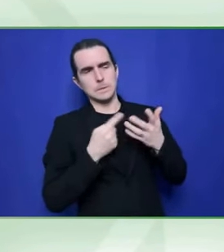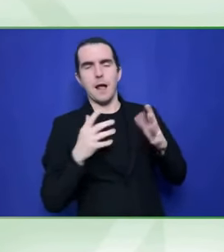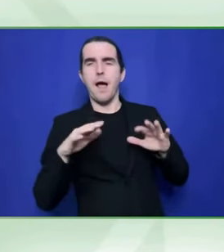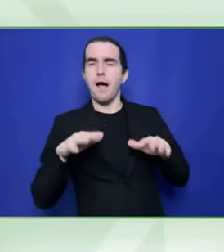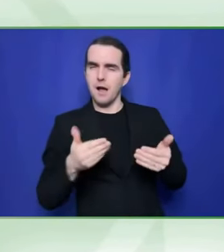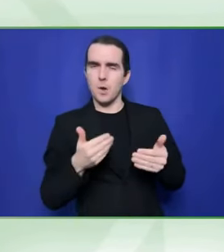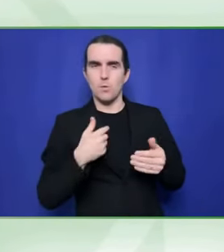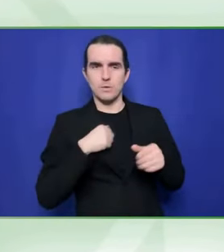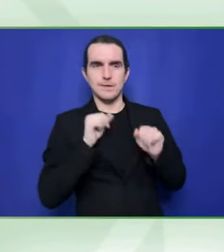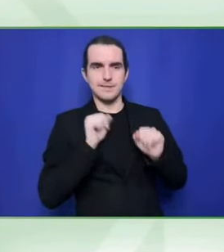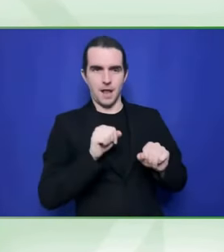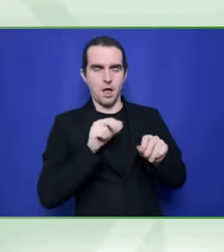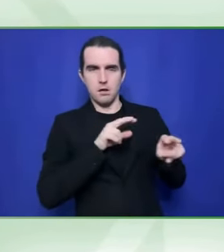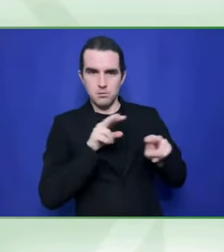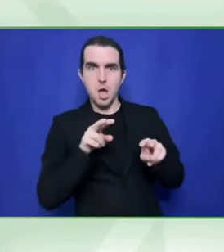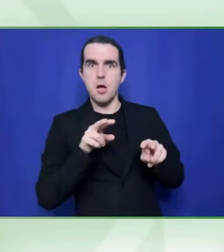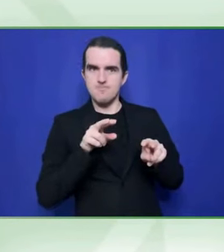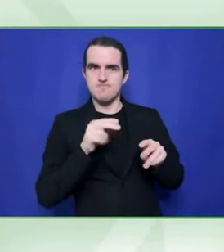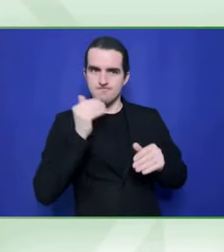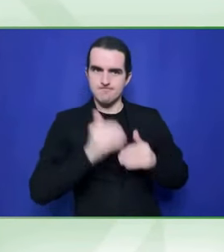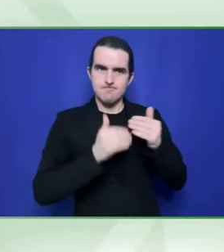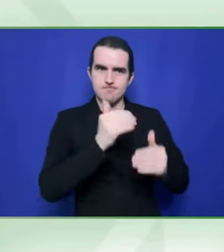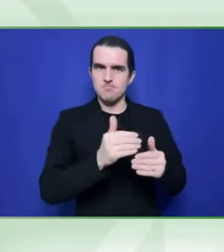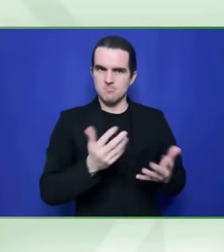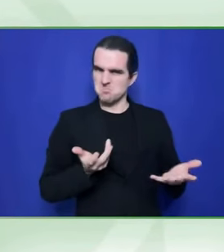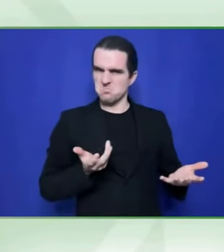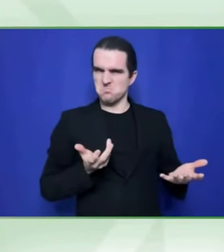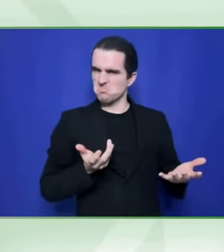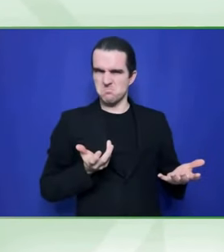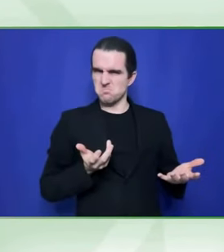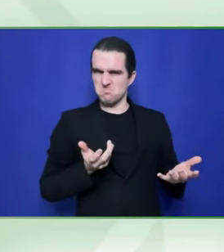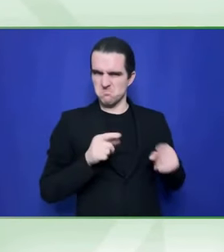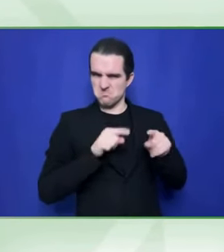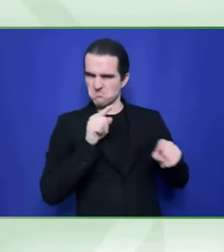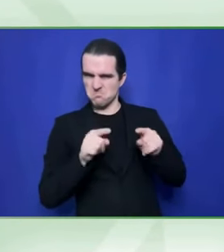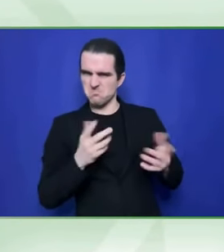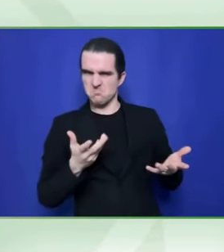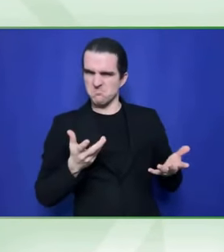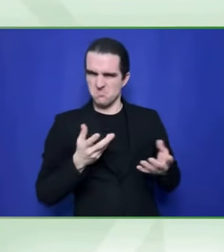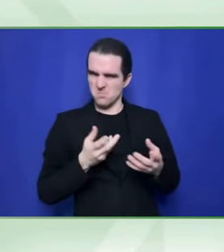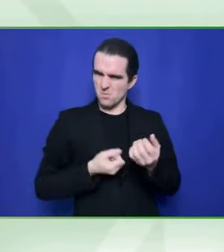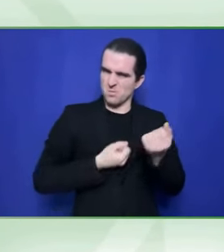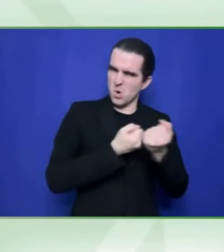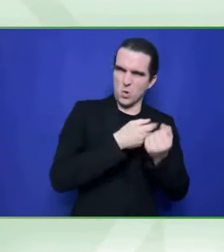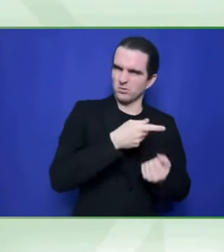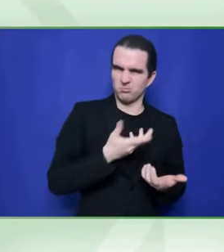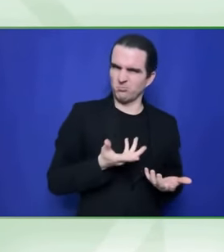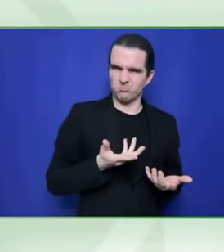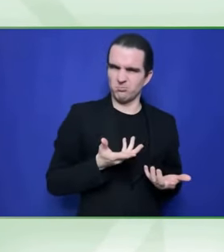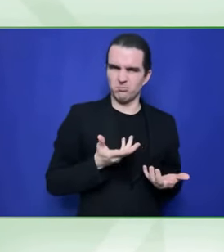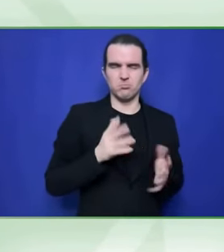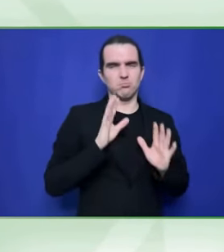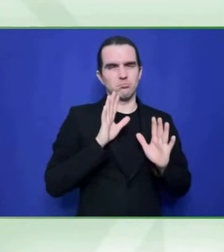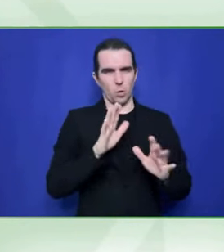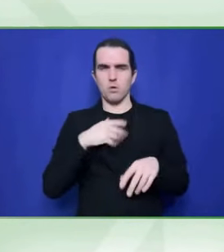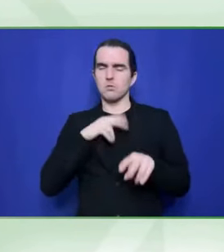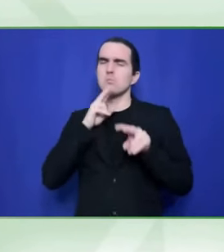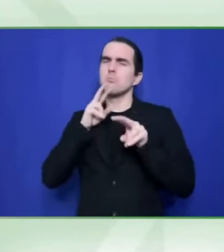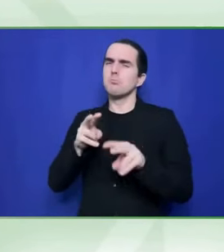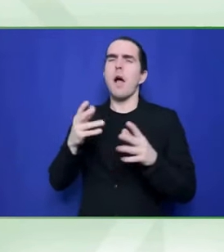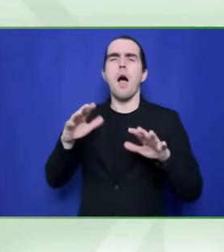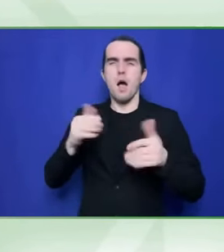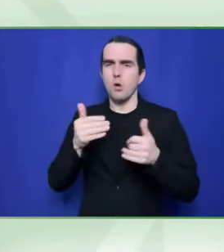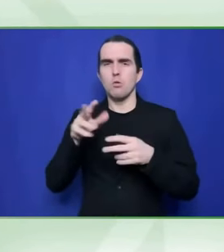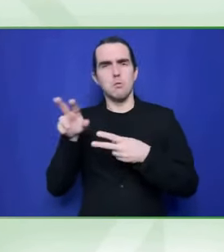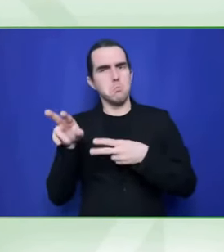a very strong link between race and disability discrimination. Um, they come from the same rights-based stable, and yet the indicators